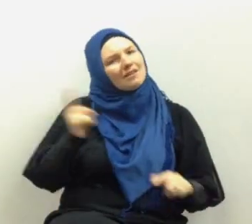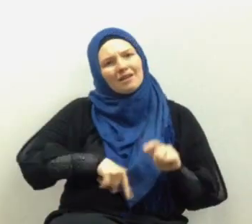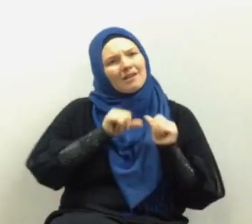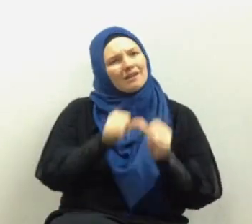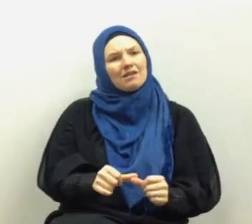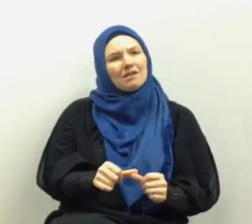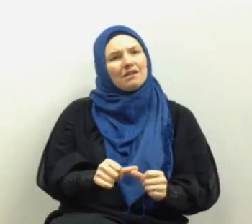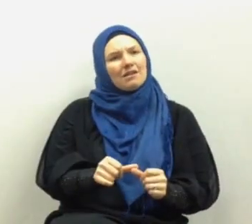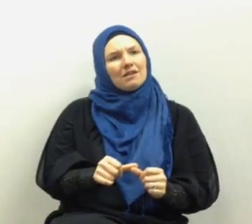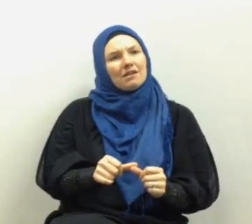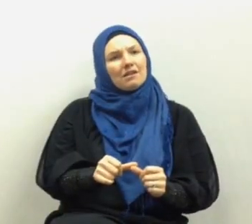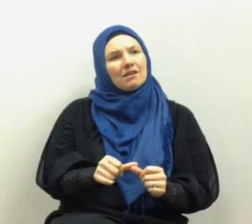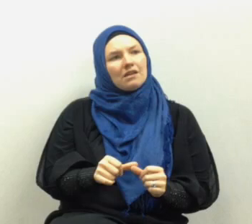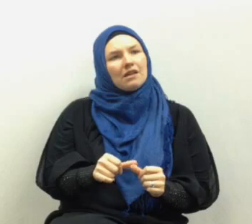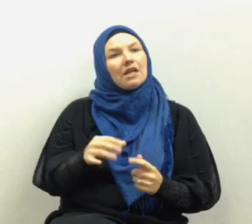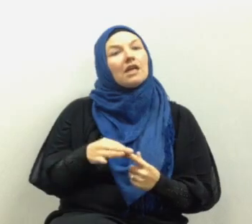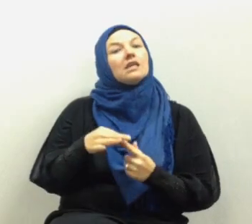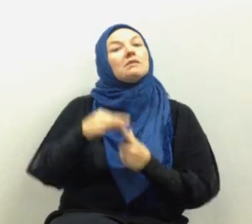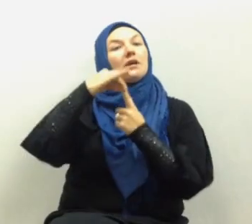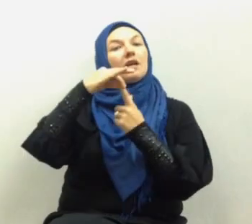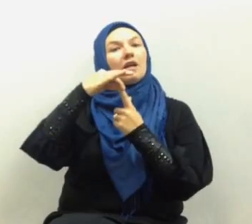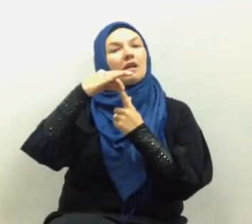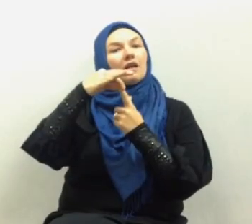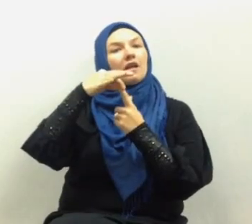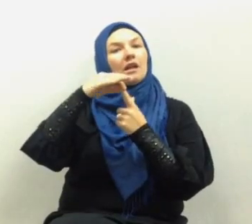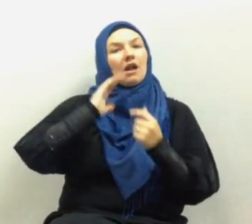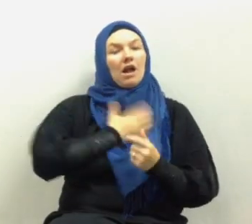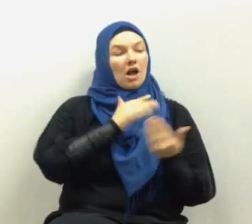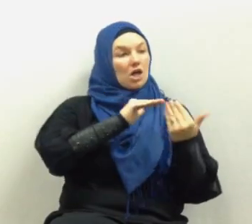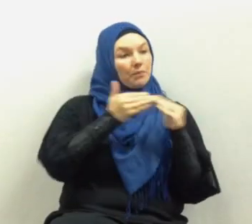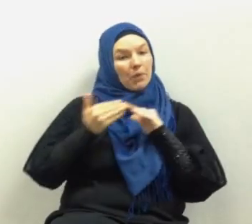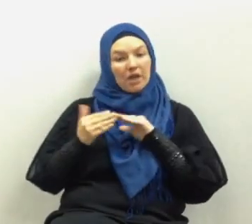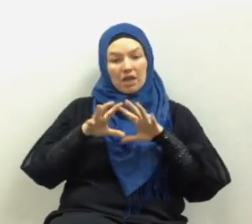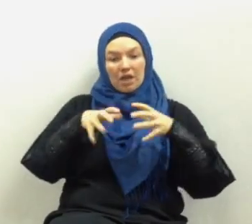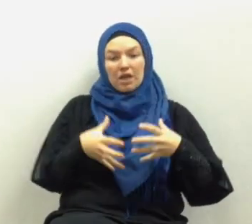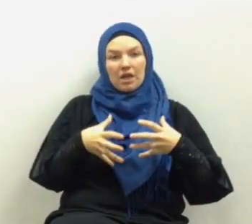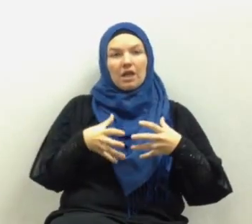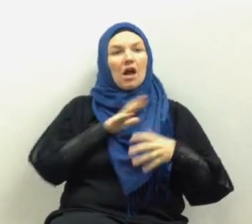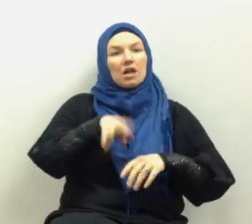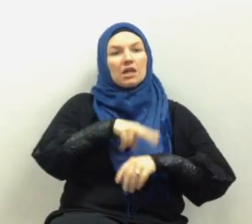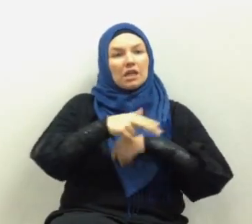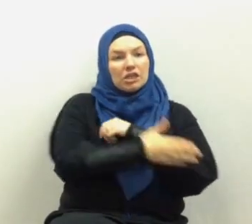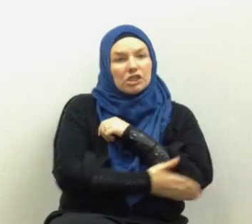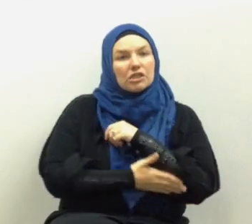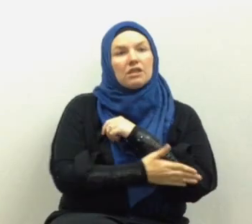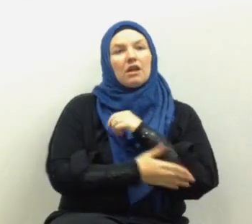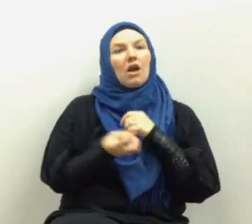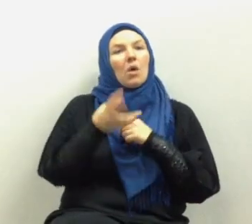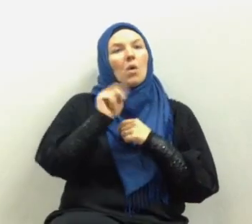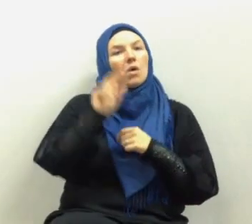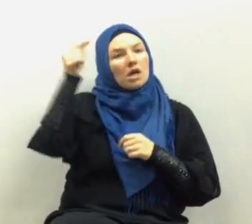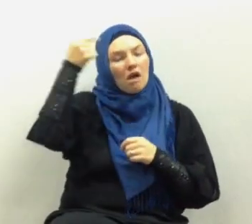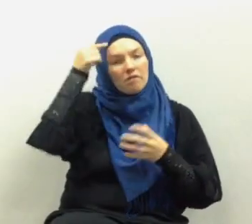especially the enemies outside our own community our own nations